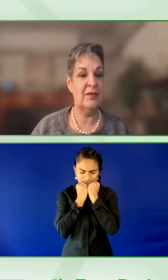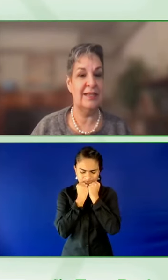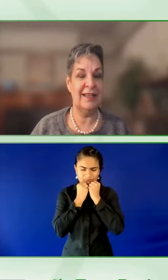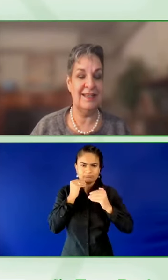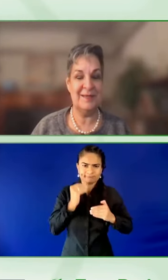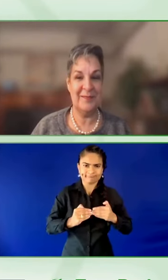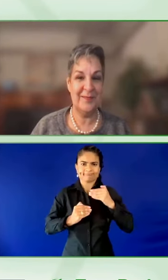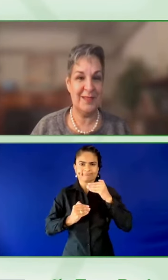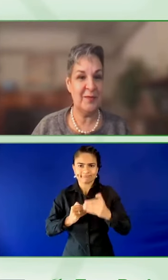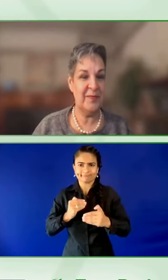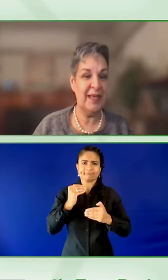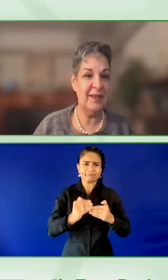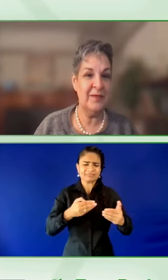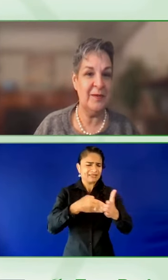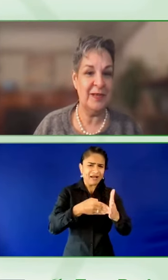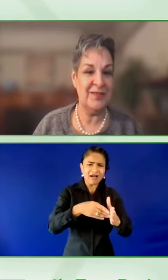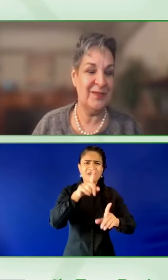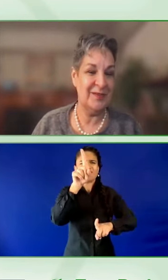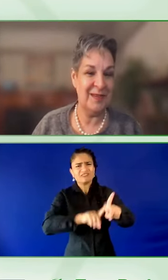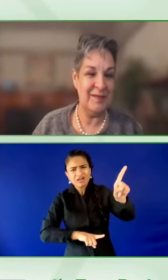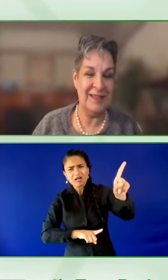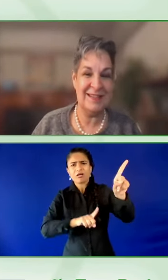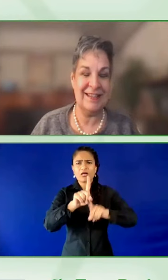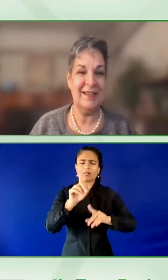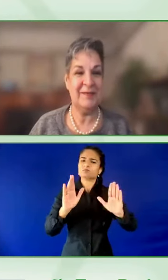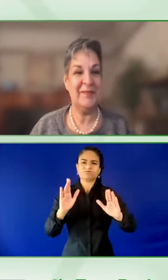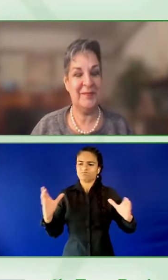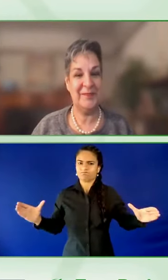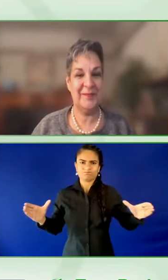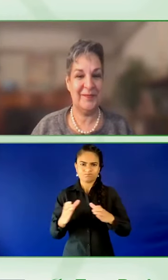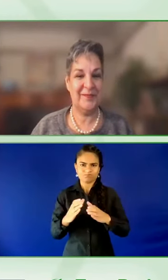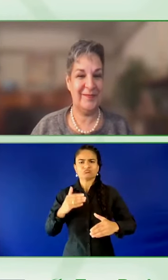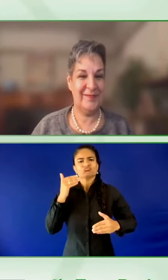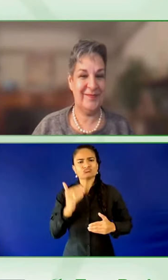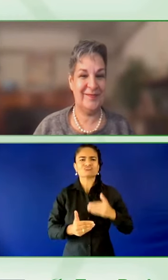technology needs. So, thank you very much for inviting me today.